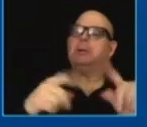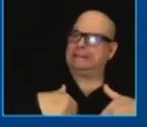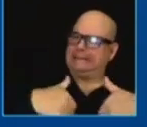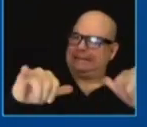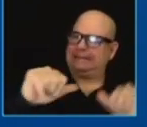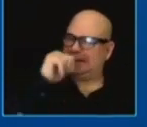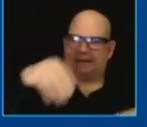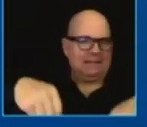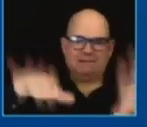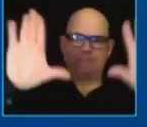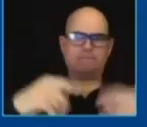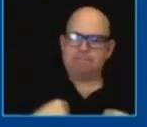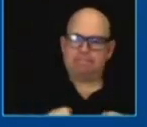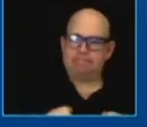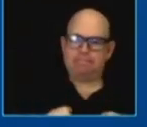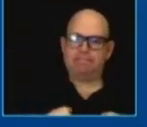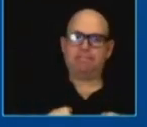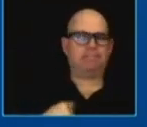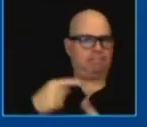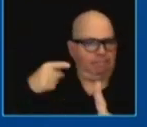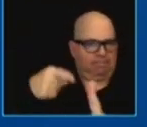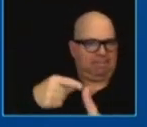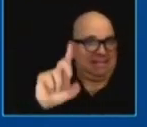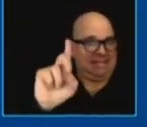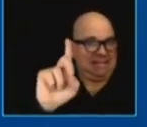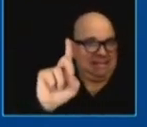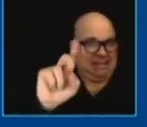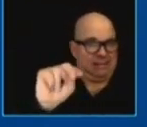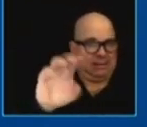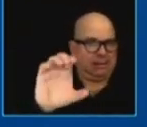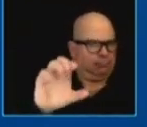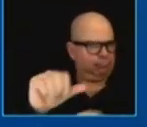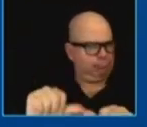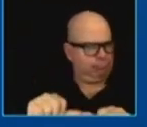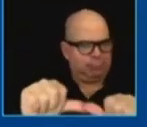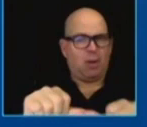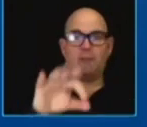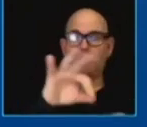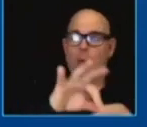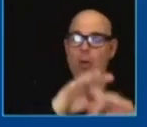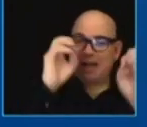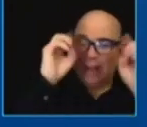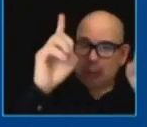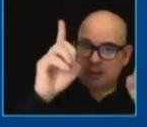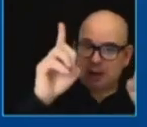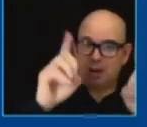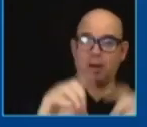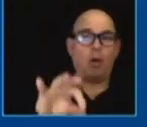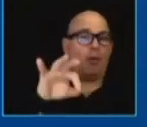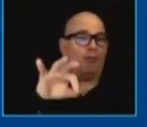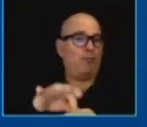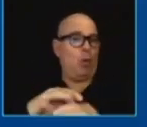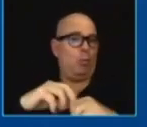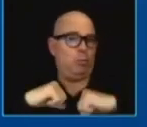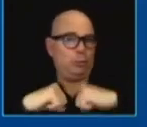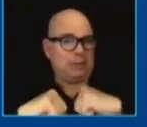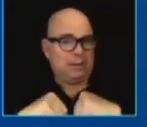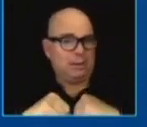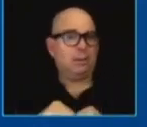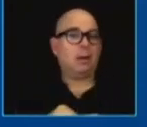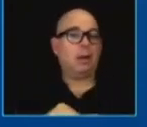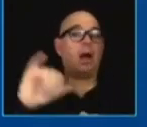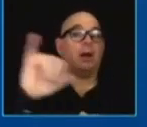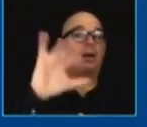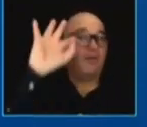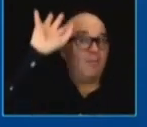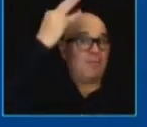pushing on voter education on voter engagement voter protection in states while we continue to push for federal legislation and we're going to need